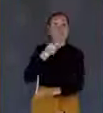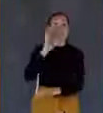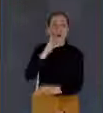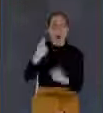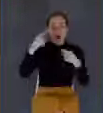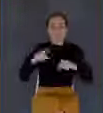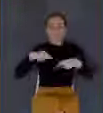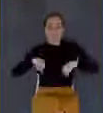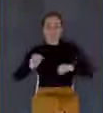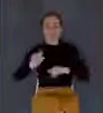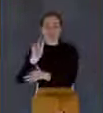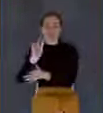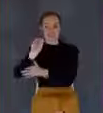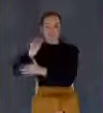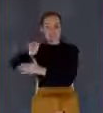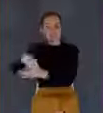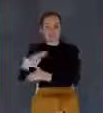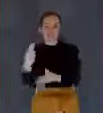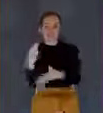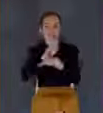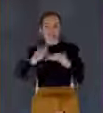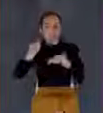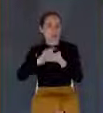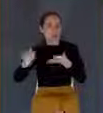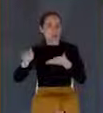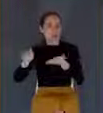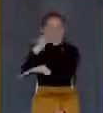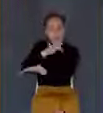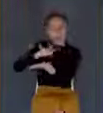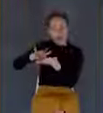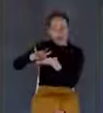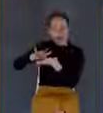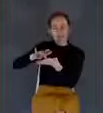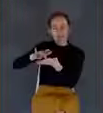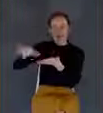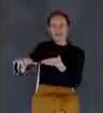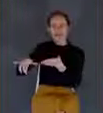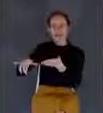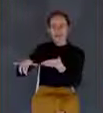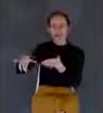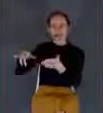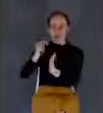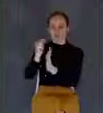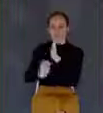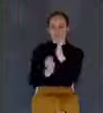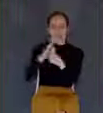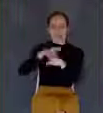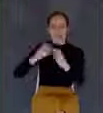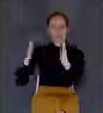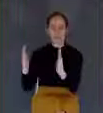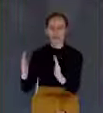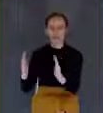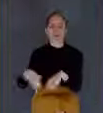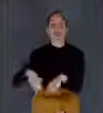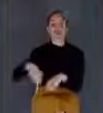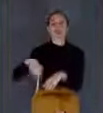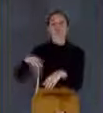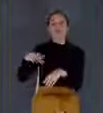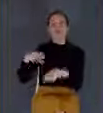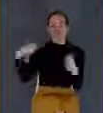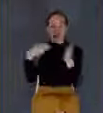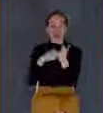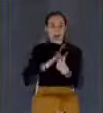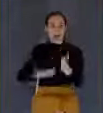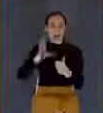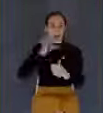middle of that seven-year period, the Antichrist will go into the temple. He will declare himself God. And then Jesus said when that happens,